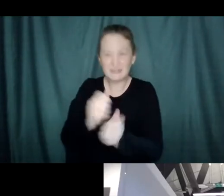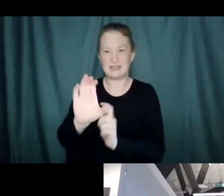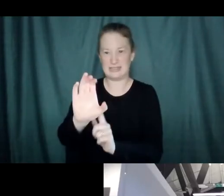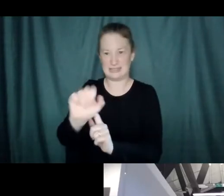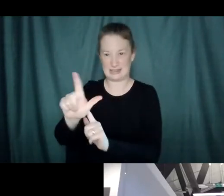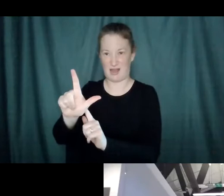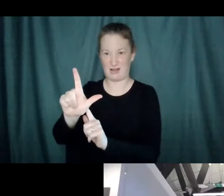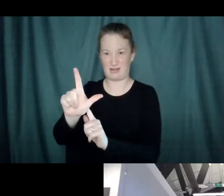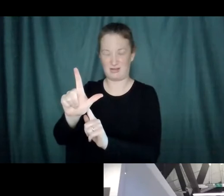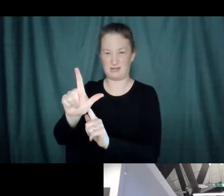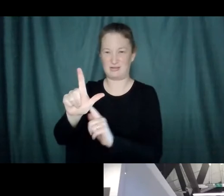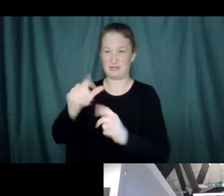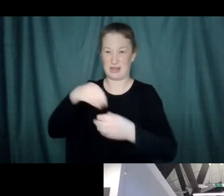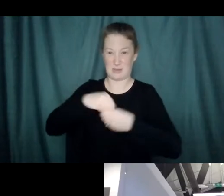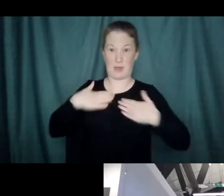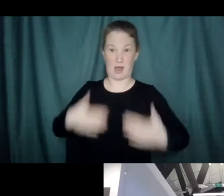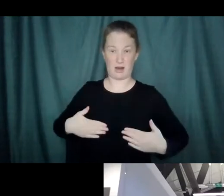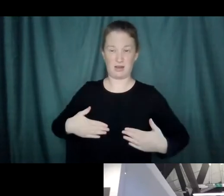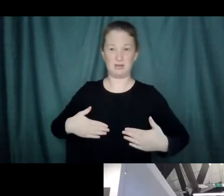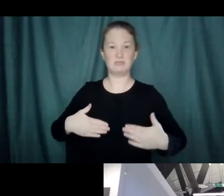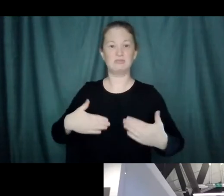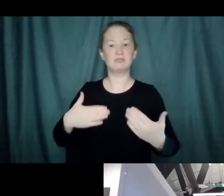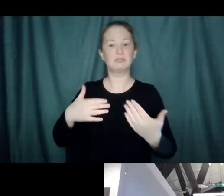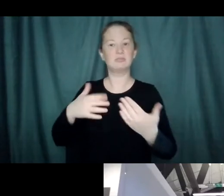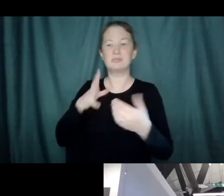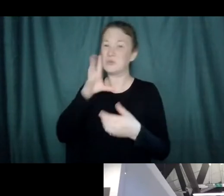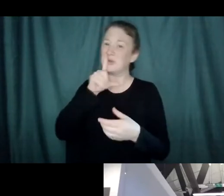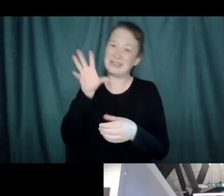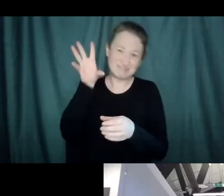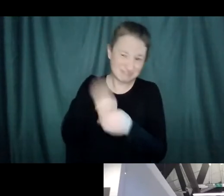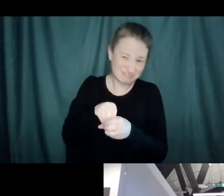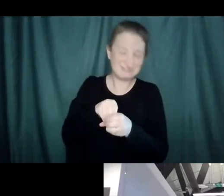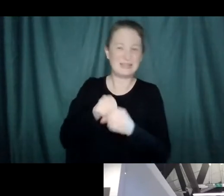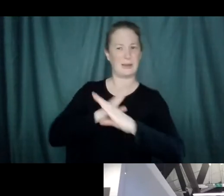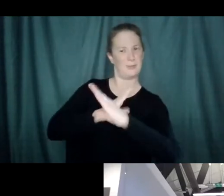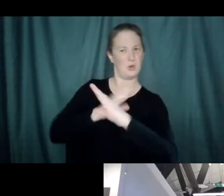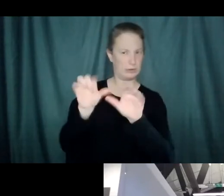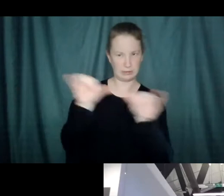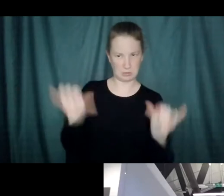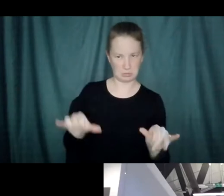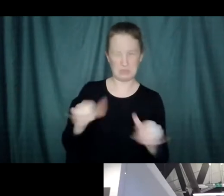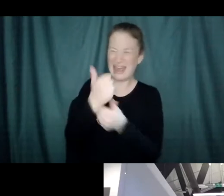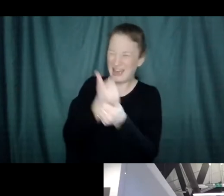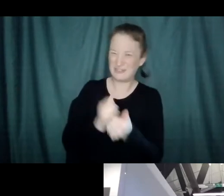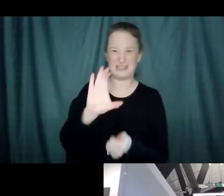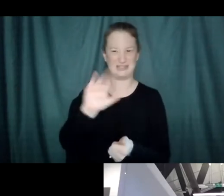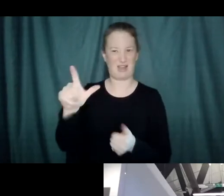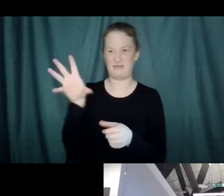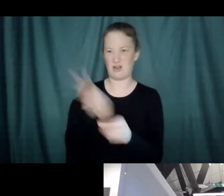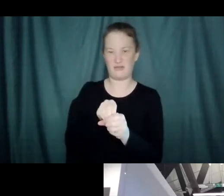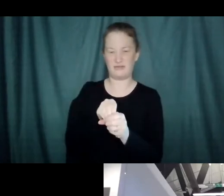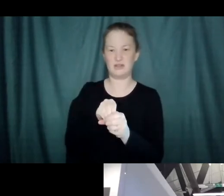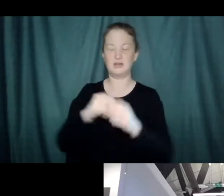one way, shape, or form functions as a part of your immune system in the sense that there are receptors on,